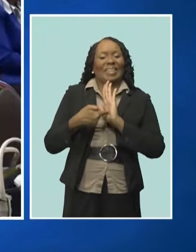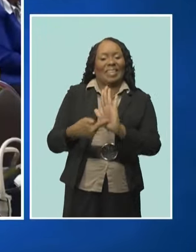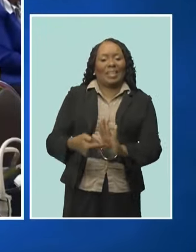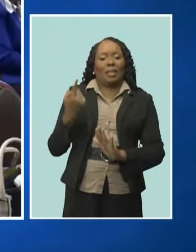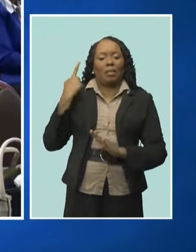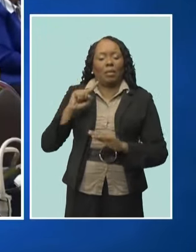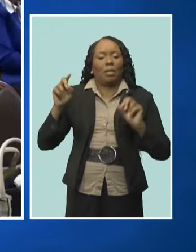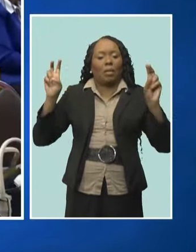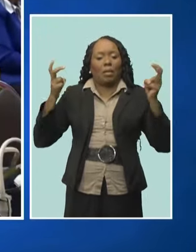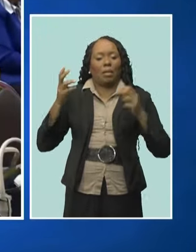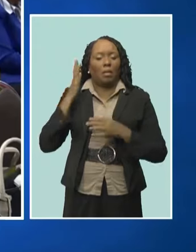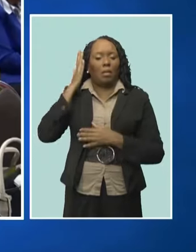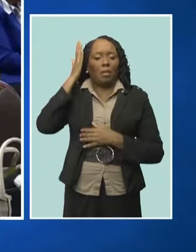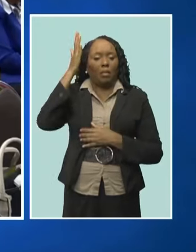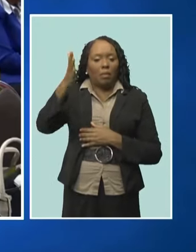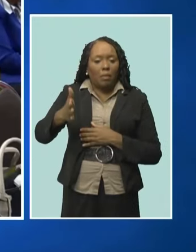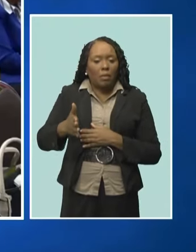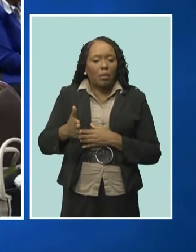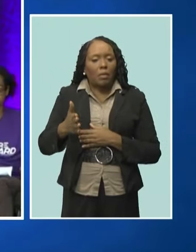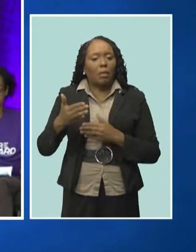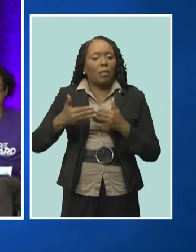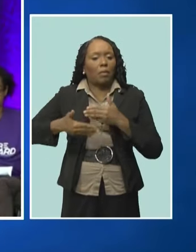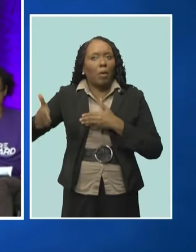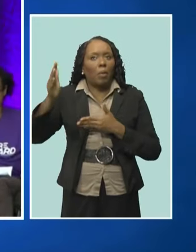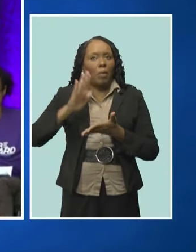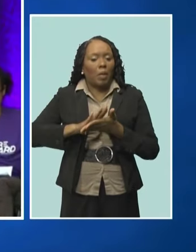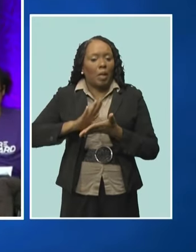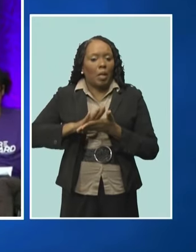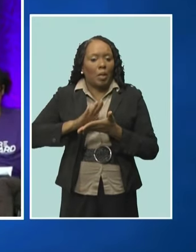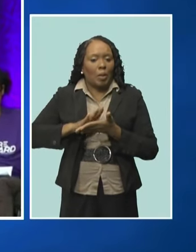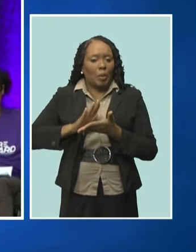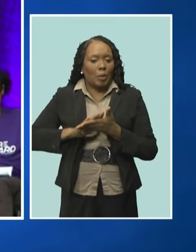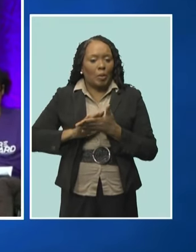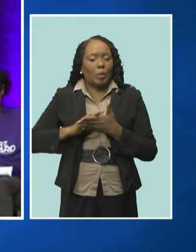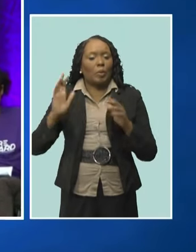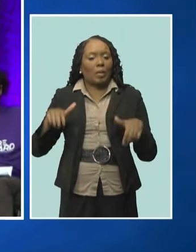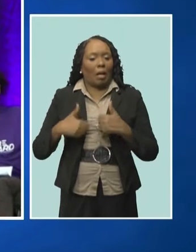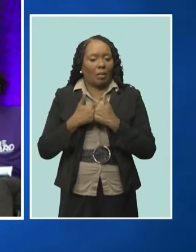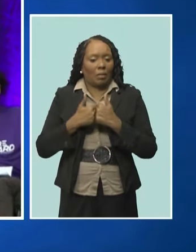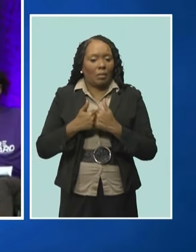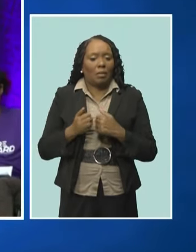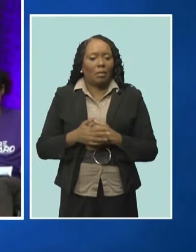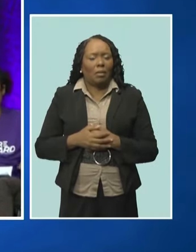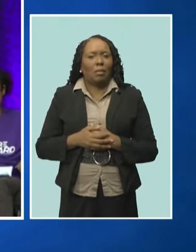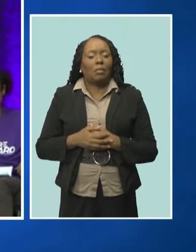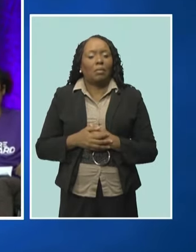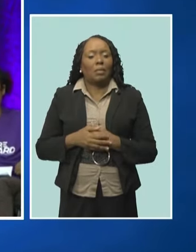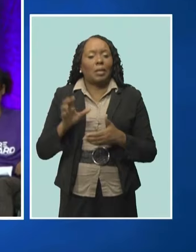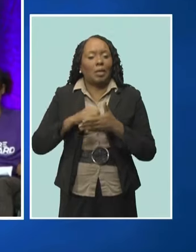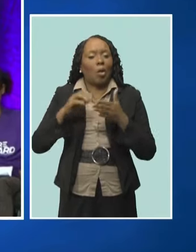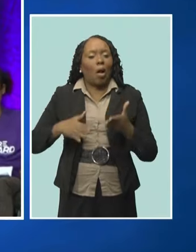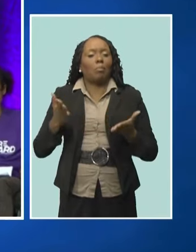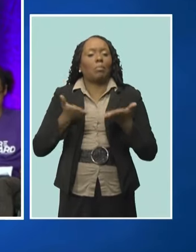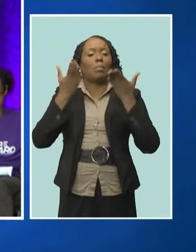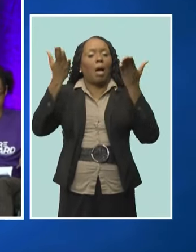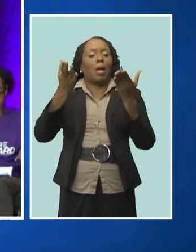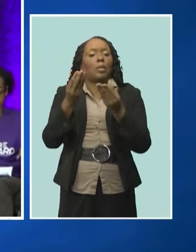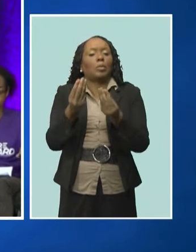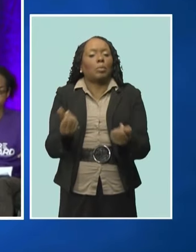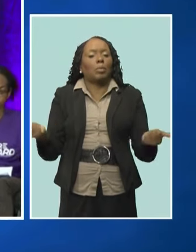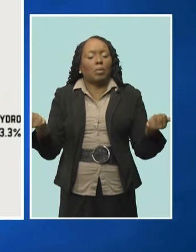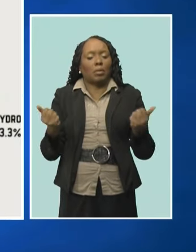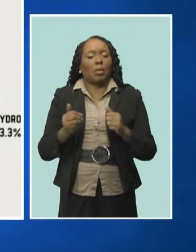the Future Forward Schools Innovation Challenge at Solidarity House, as they presented homegrown solutions to problems impacting